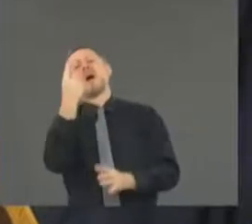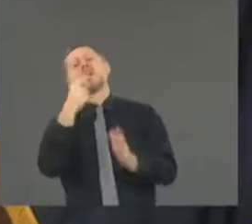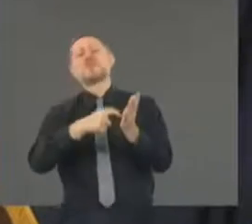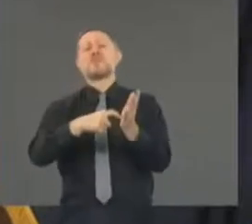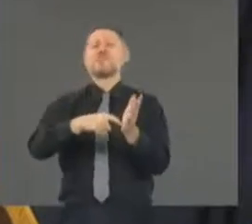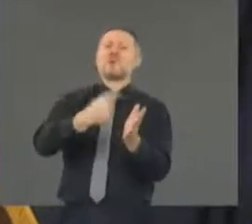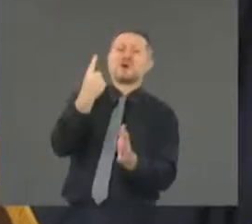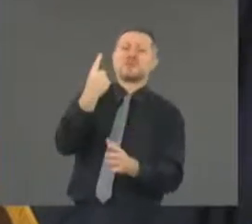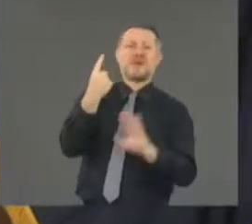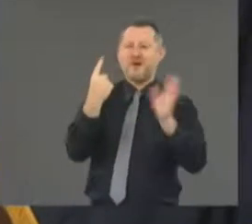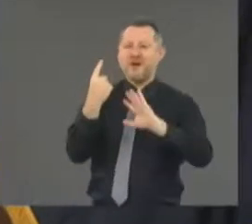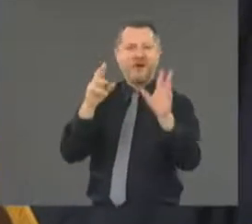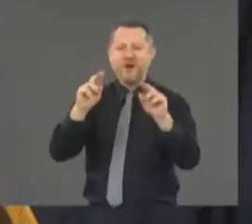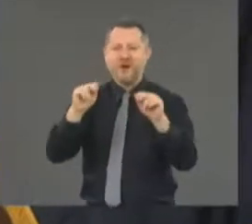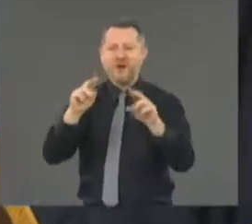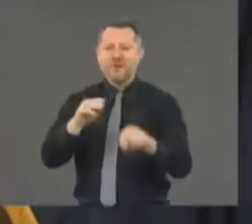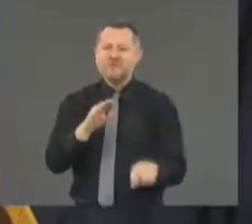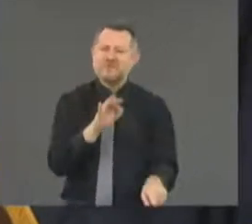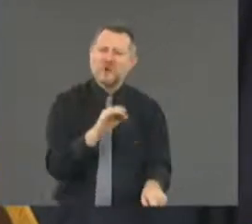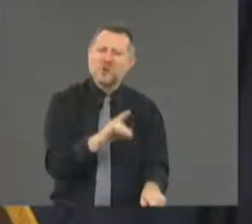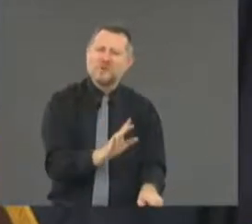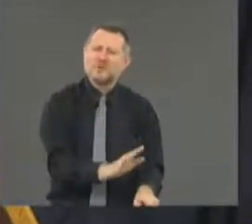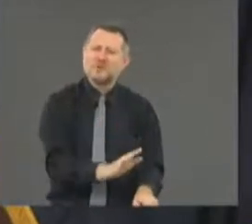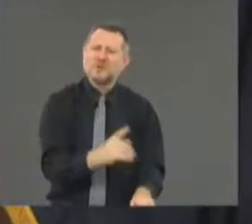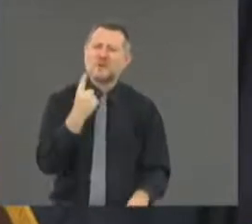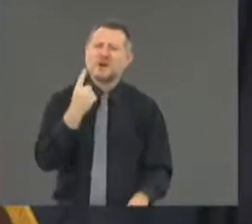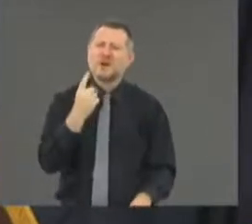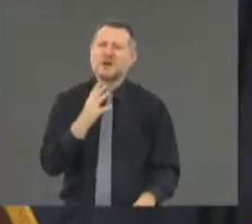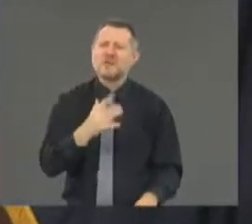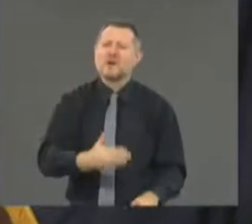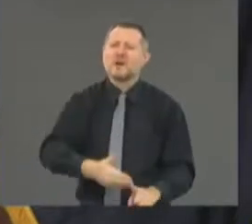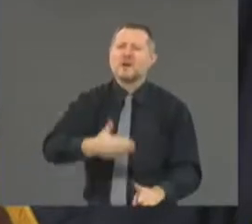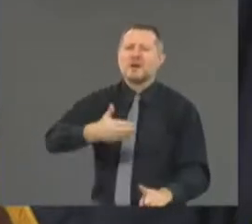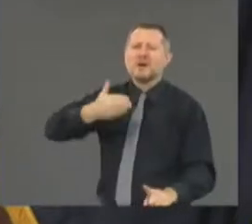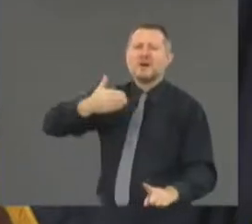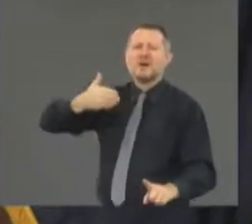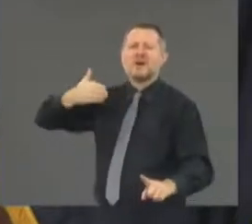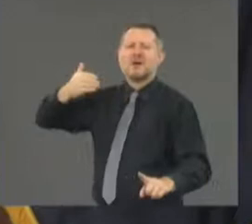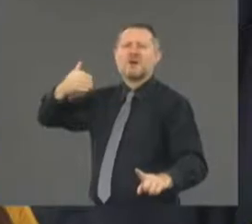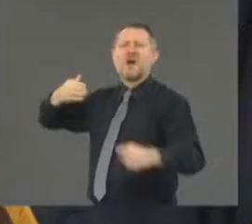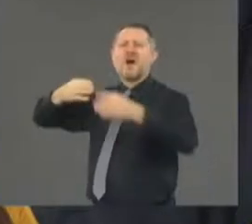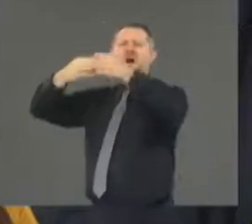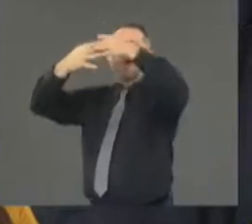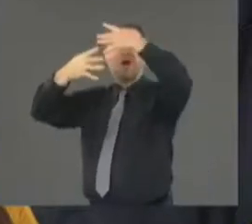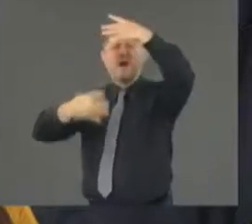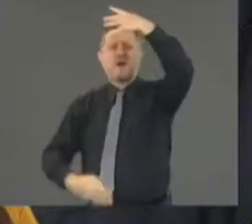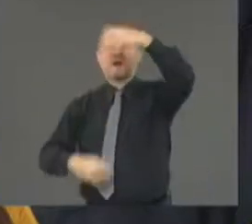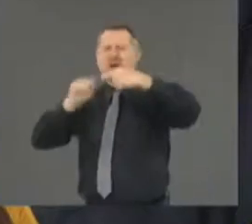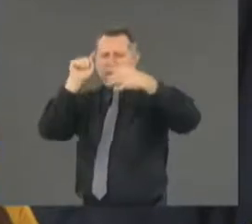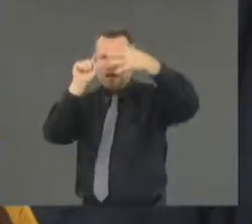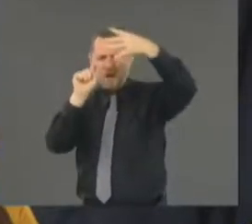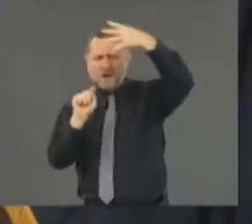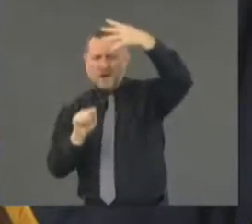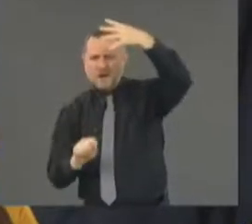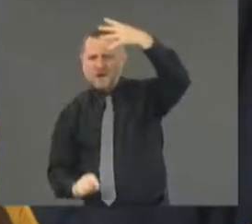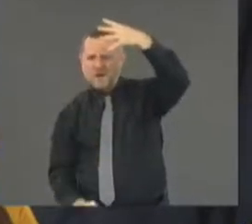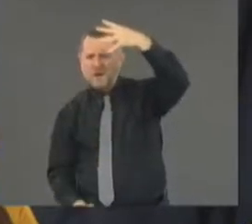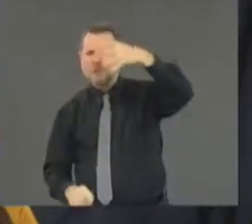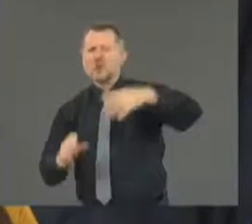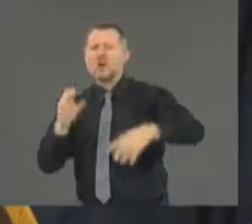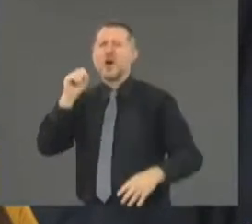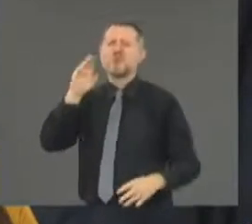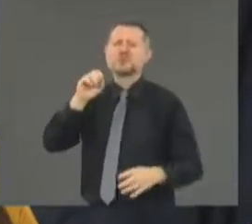Mr. Floyd was one in an ongoing series. I met Aubrey, Breonna Taylor.